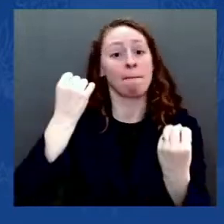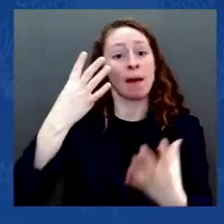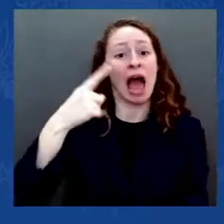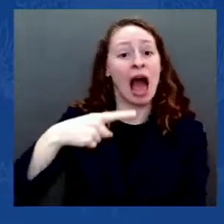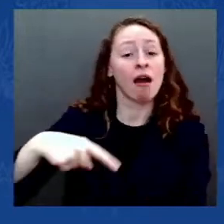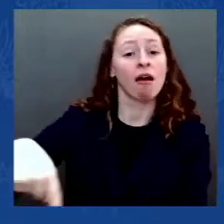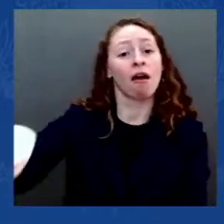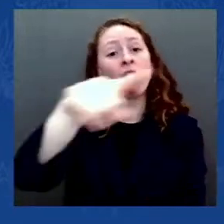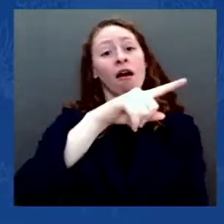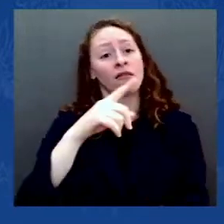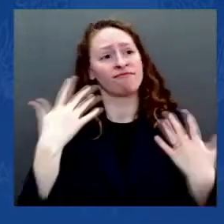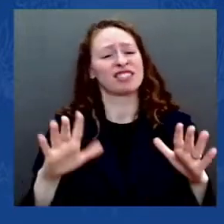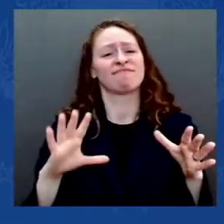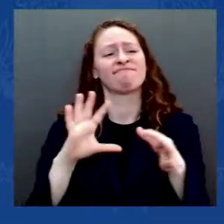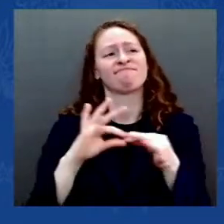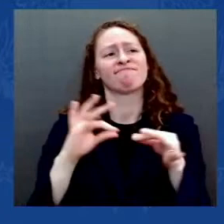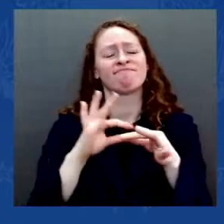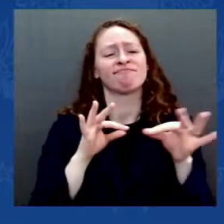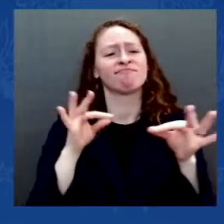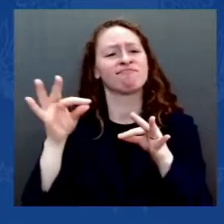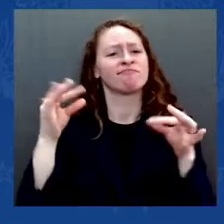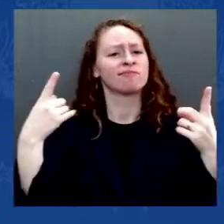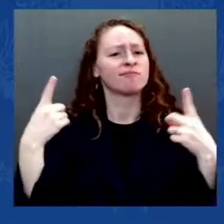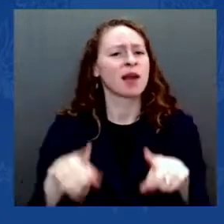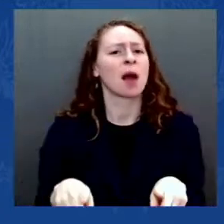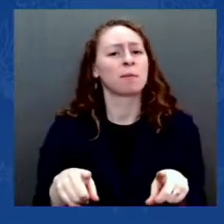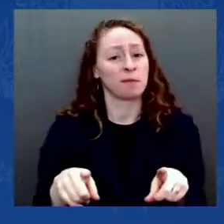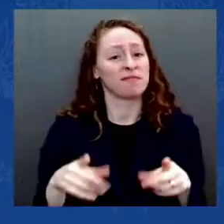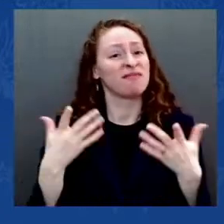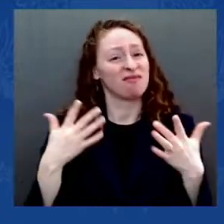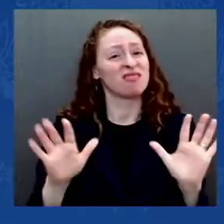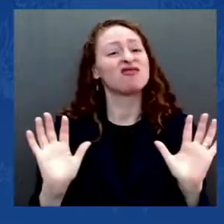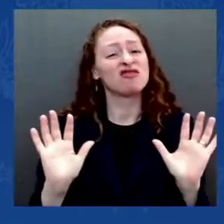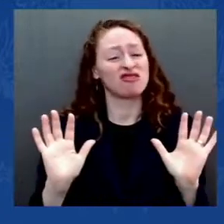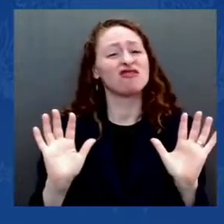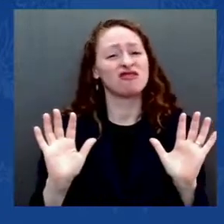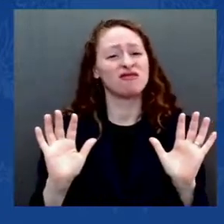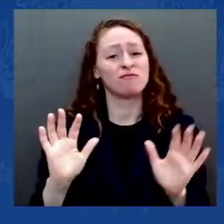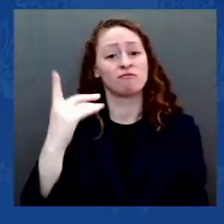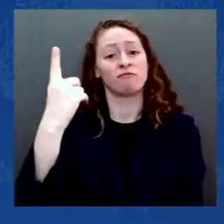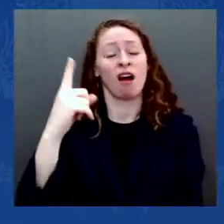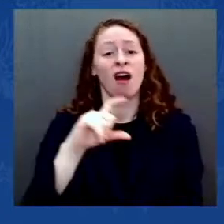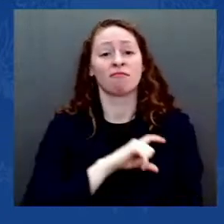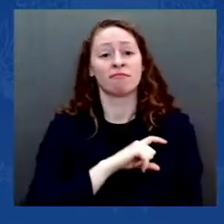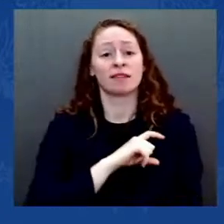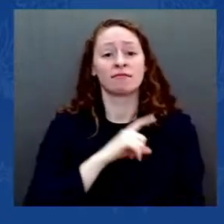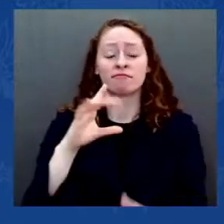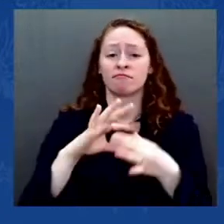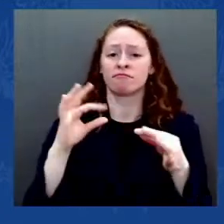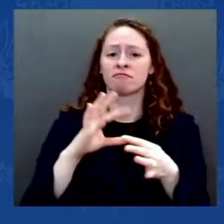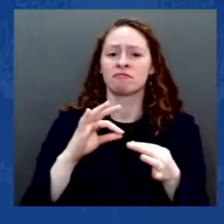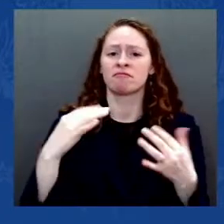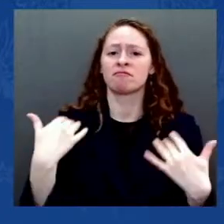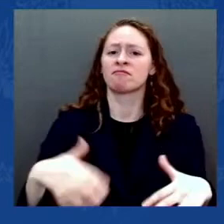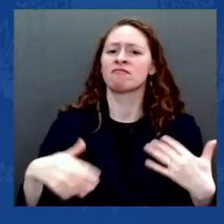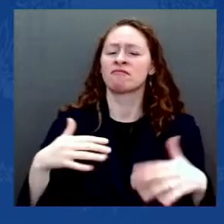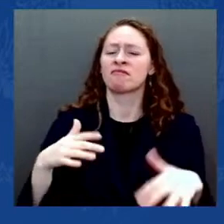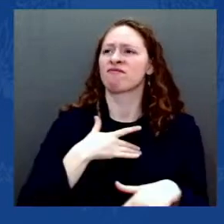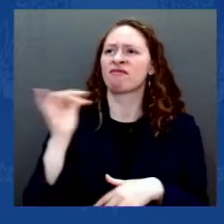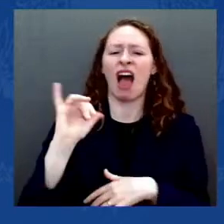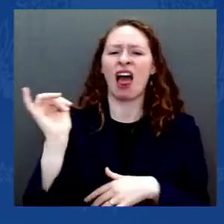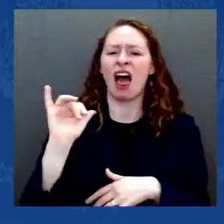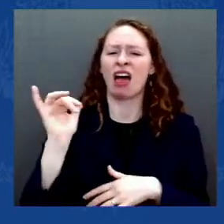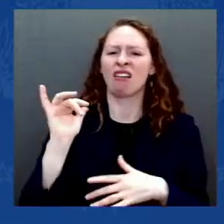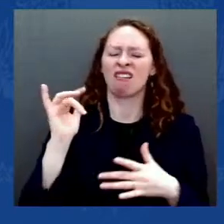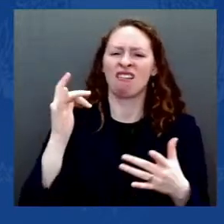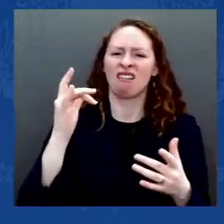a mid-medieval battle, and that he was more afraid that day than he was fighting the war in Iraq.